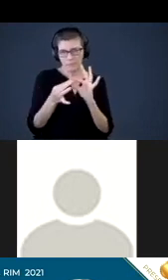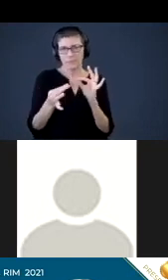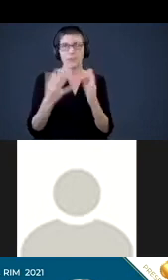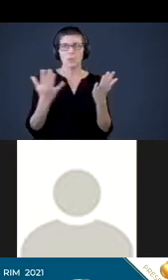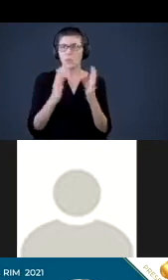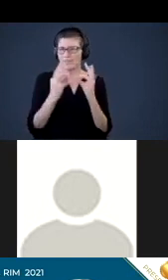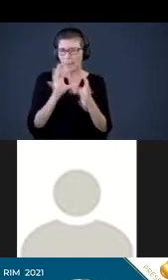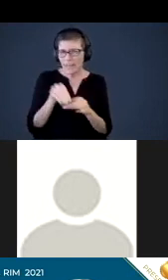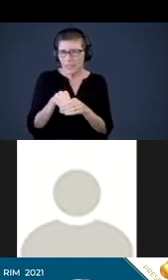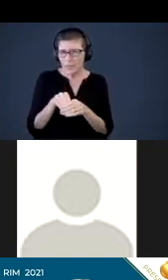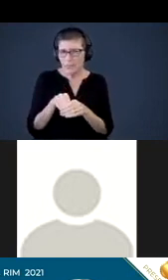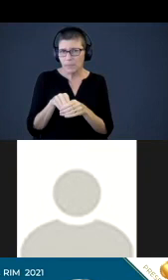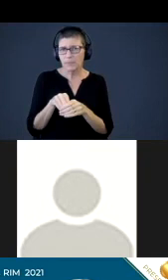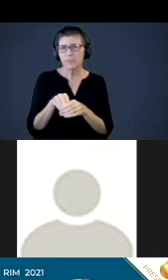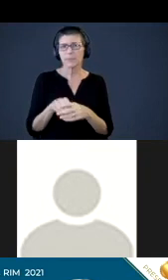engagement?